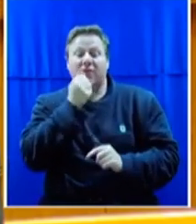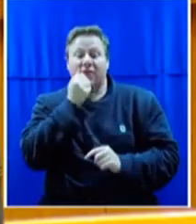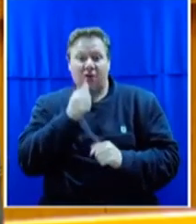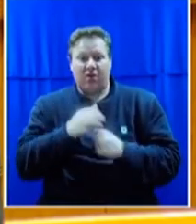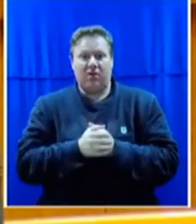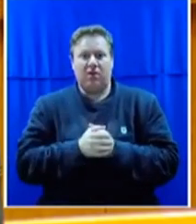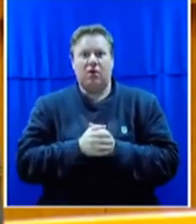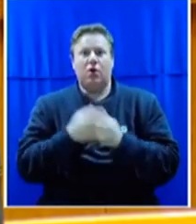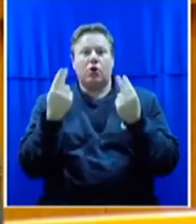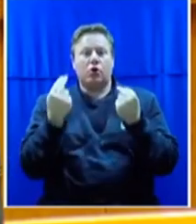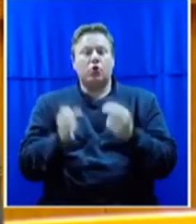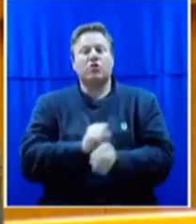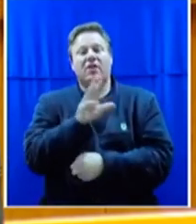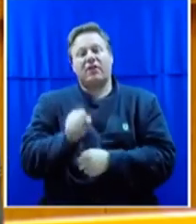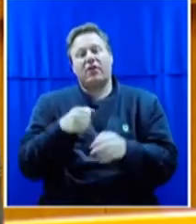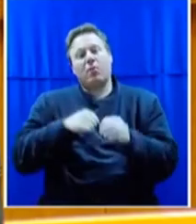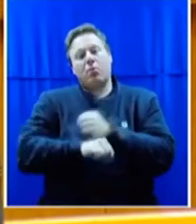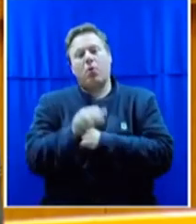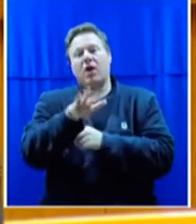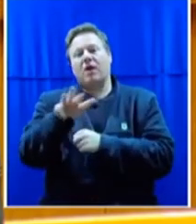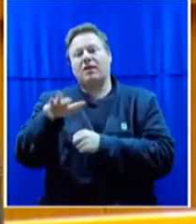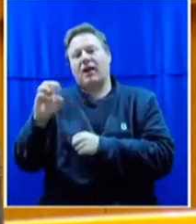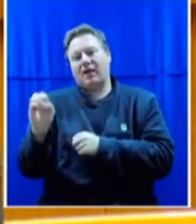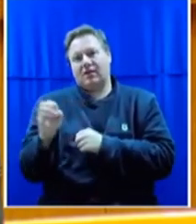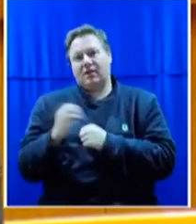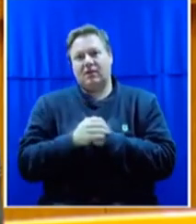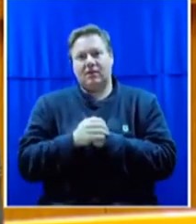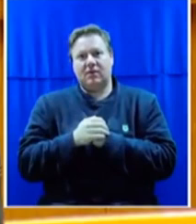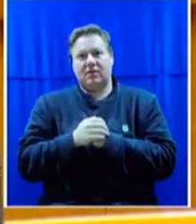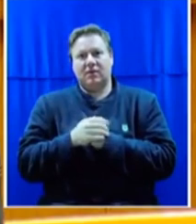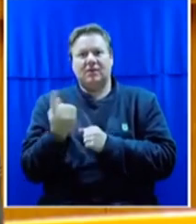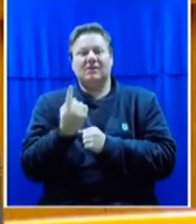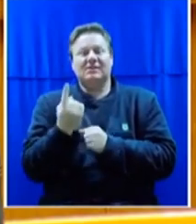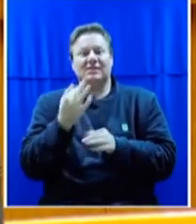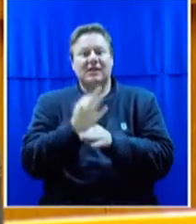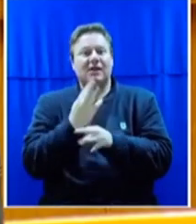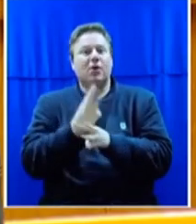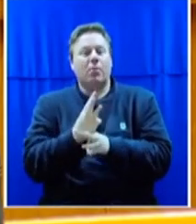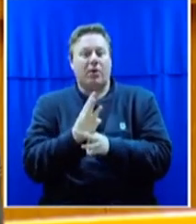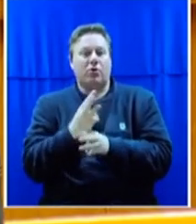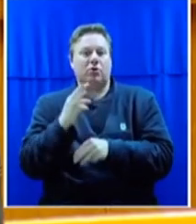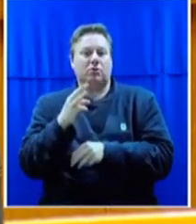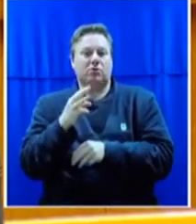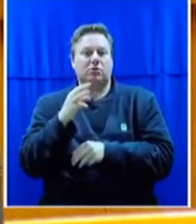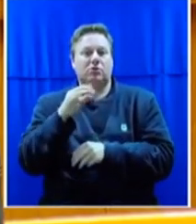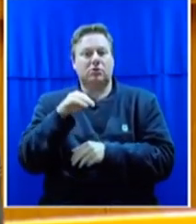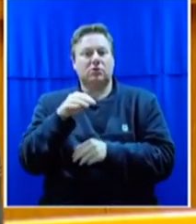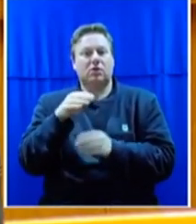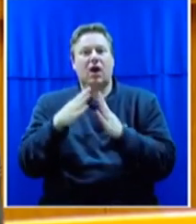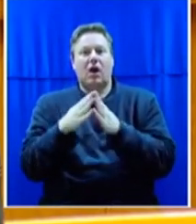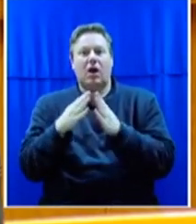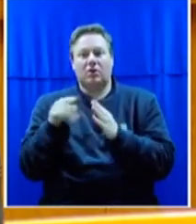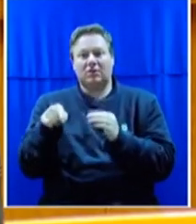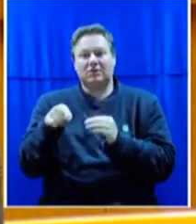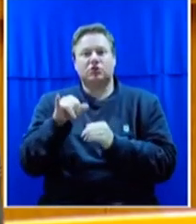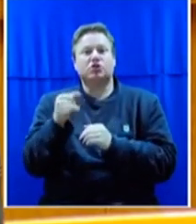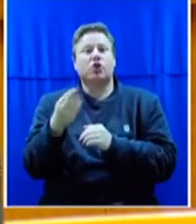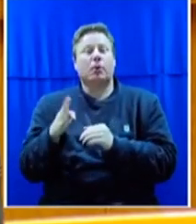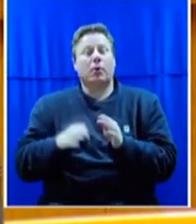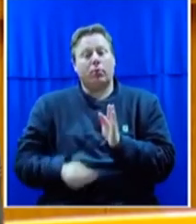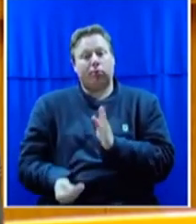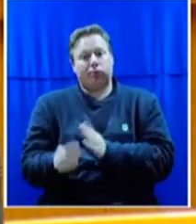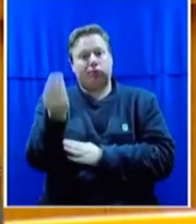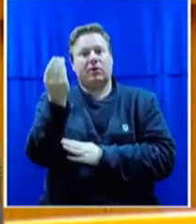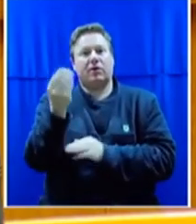I am a young woman raised in a single-parent household in Johannesburg and the legacy of my ancestors